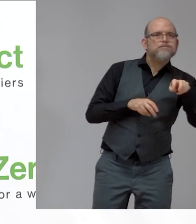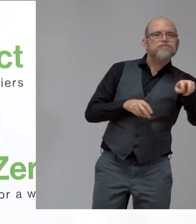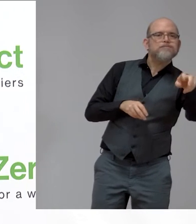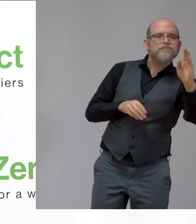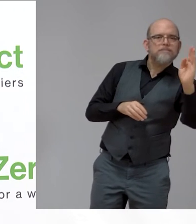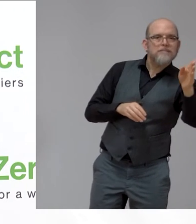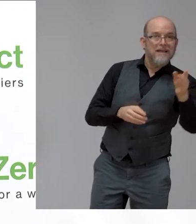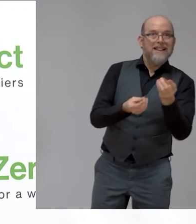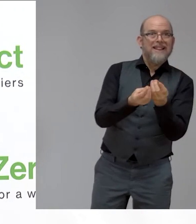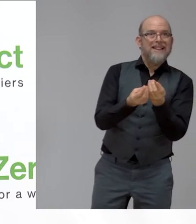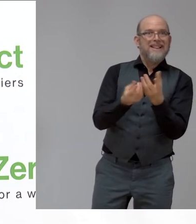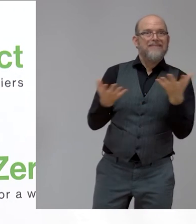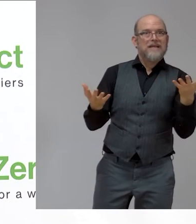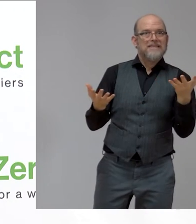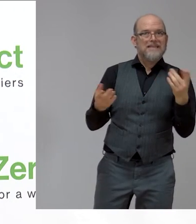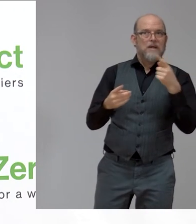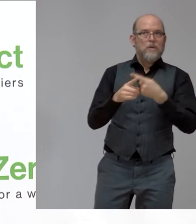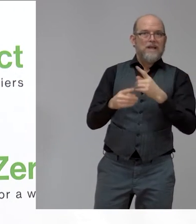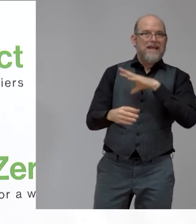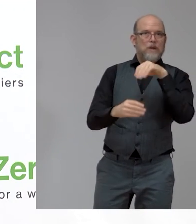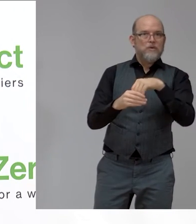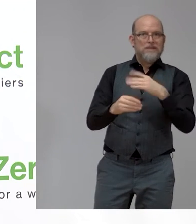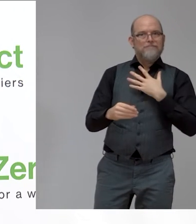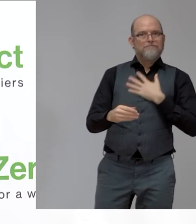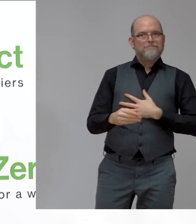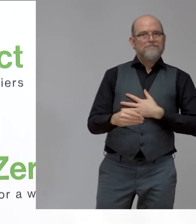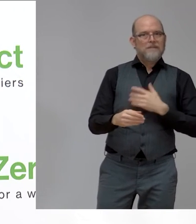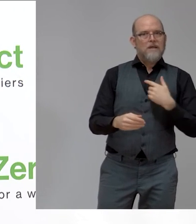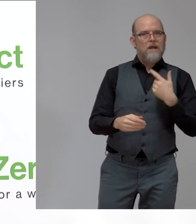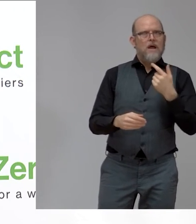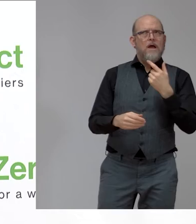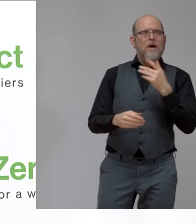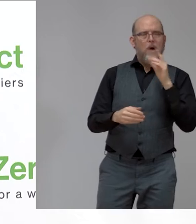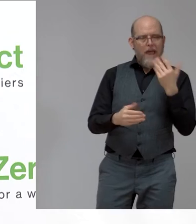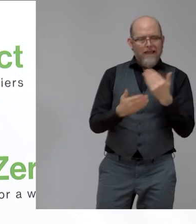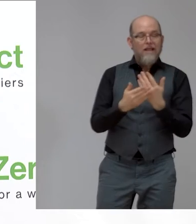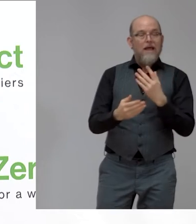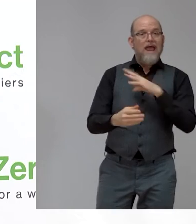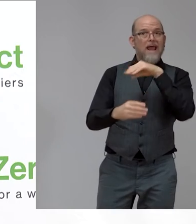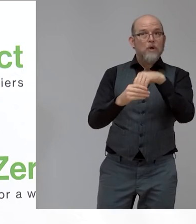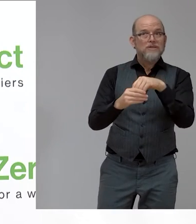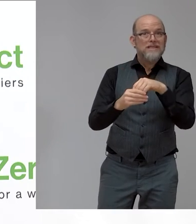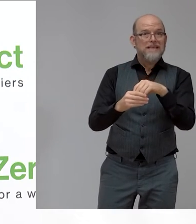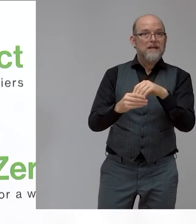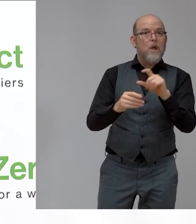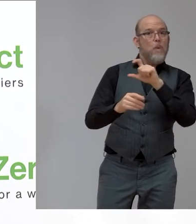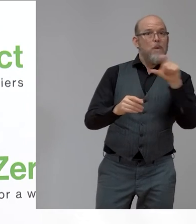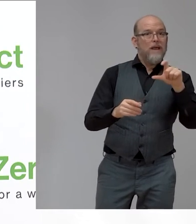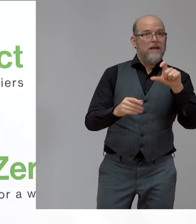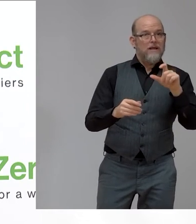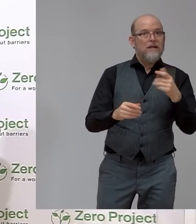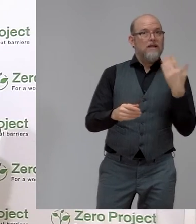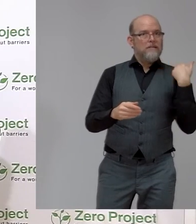last year. And we are taking the first steps of really empowering people to become allies for the causes that are dear to their hearts.